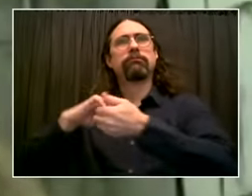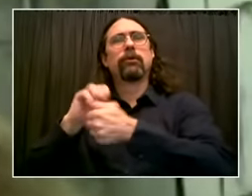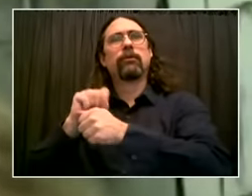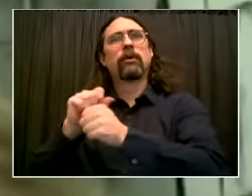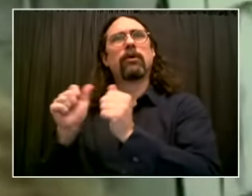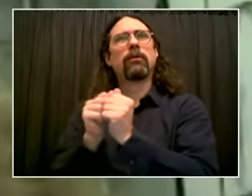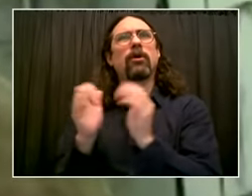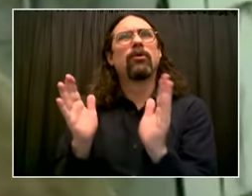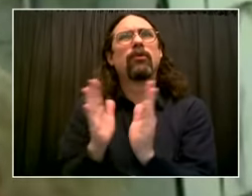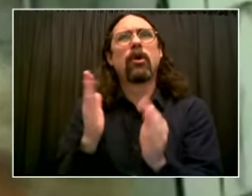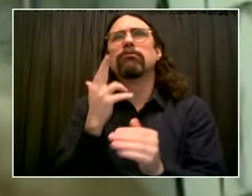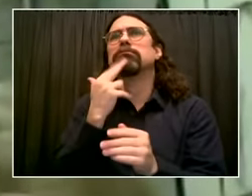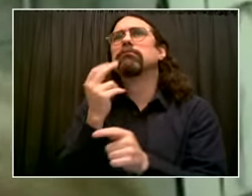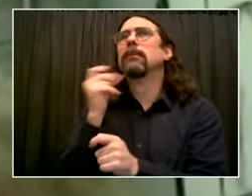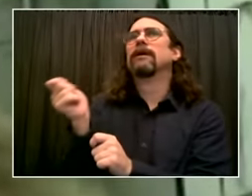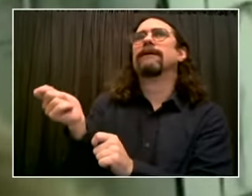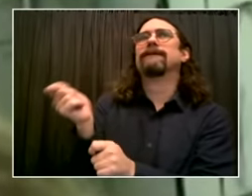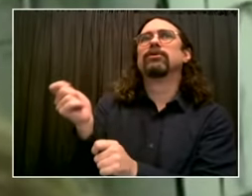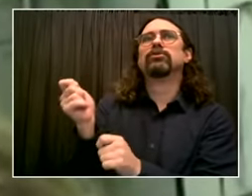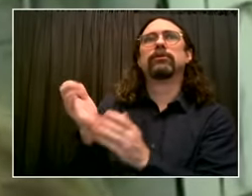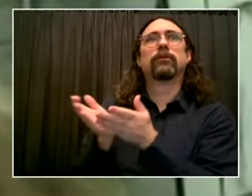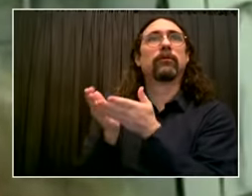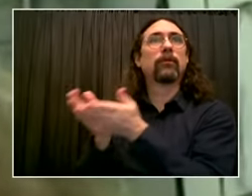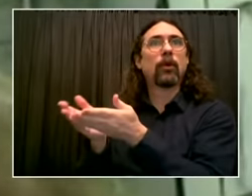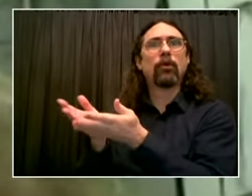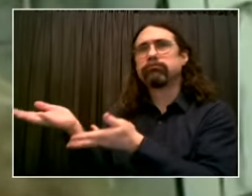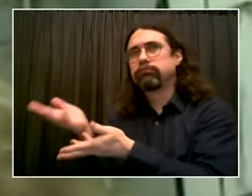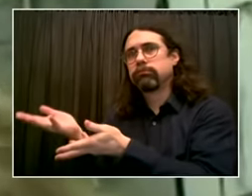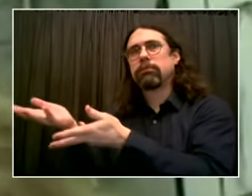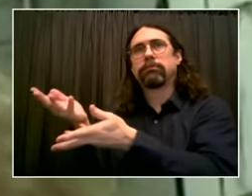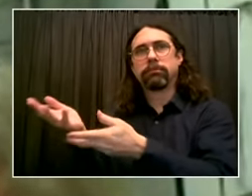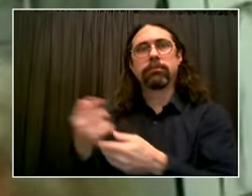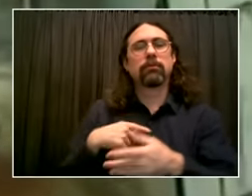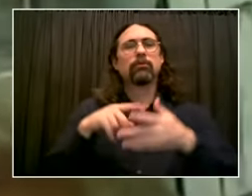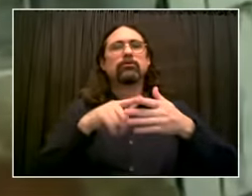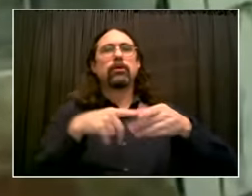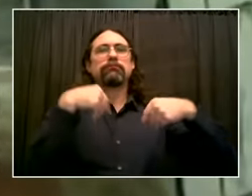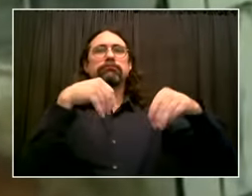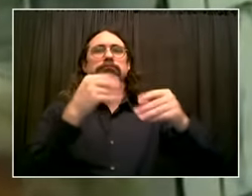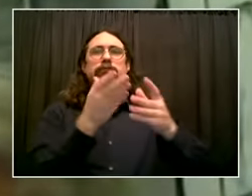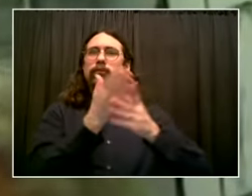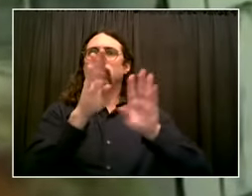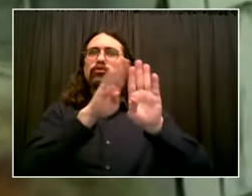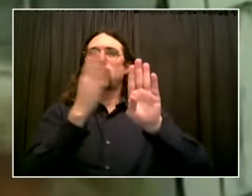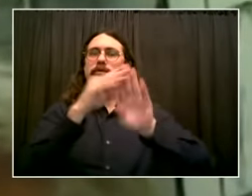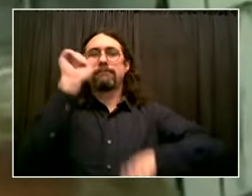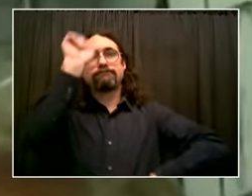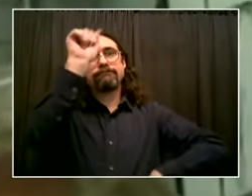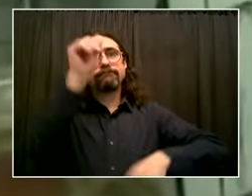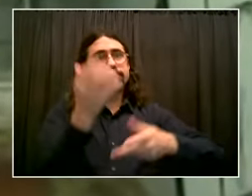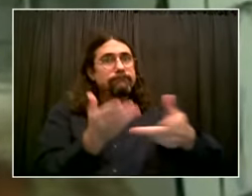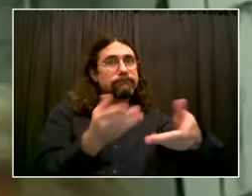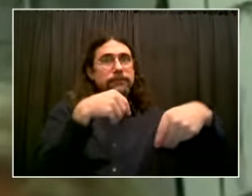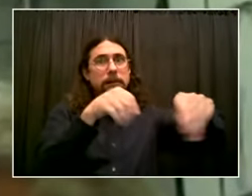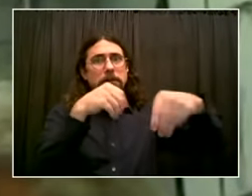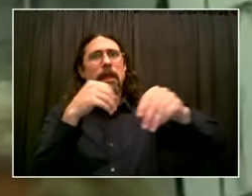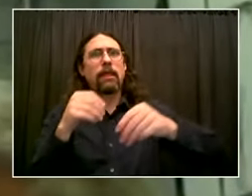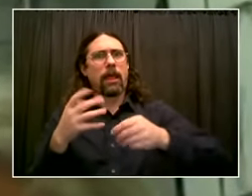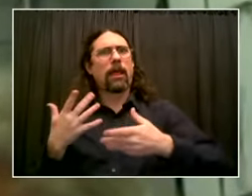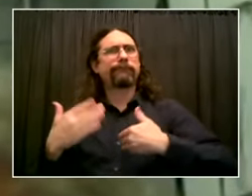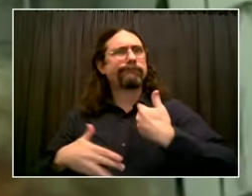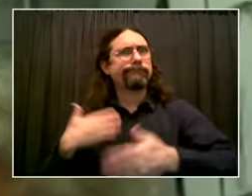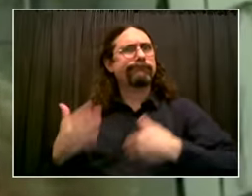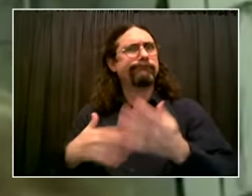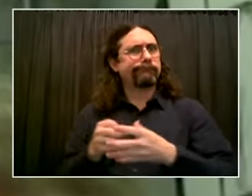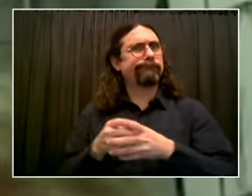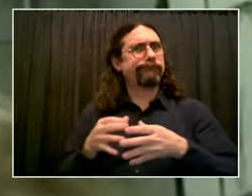past 30 years, the island use has grown. Pre-pandemic, we employed about 70 people. Distributing not only many clams, but seafood